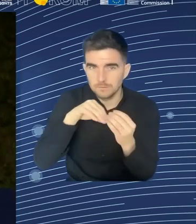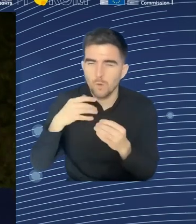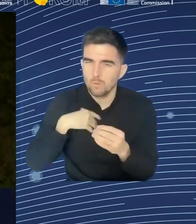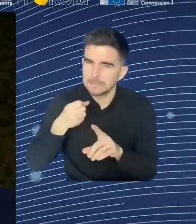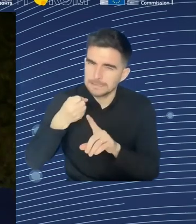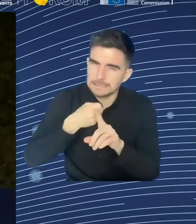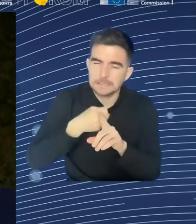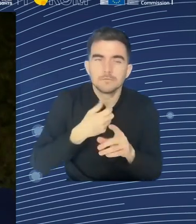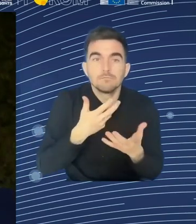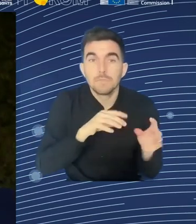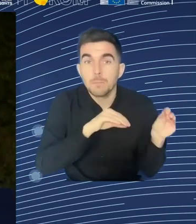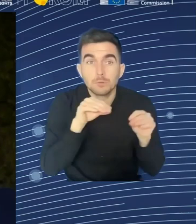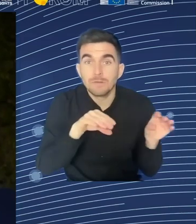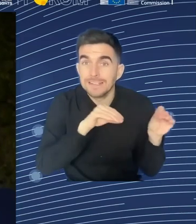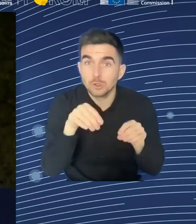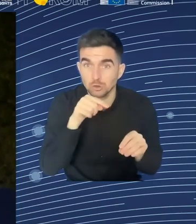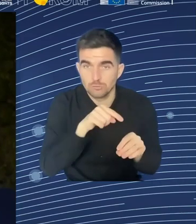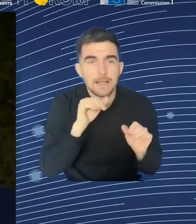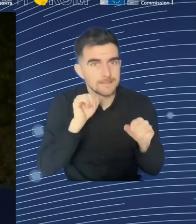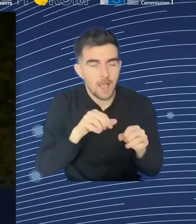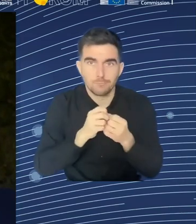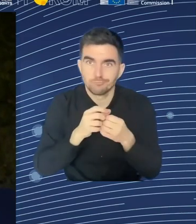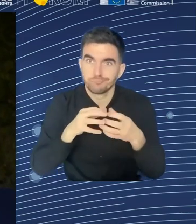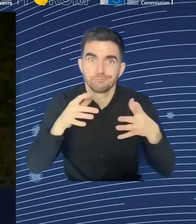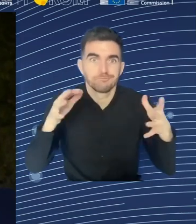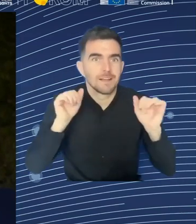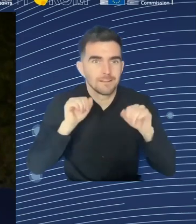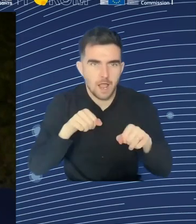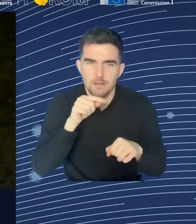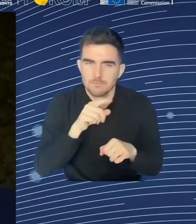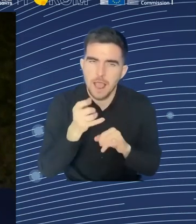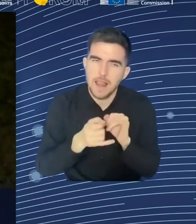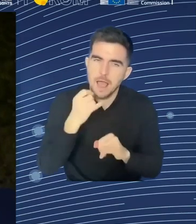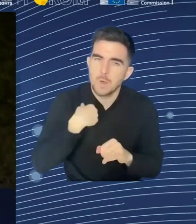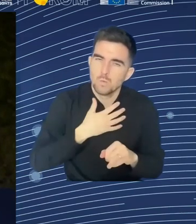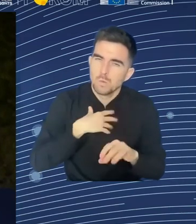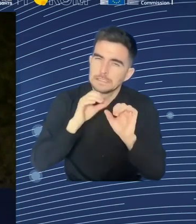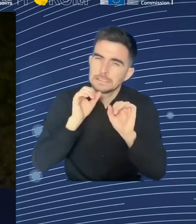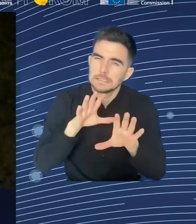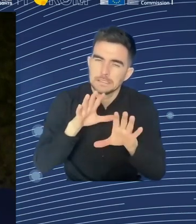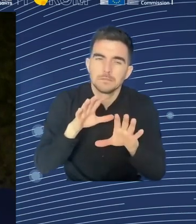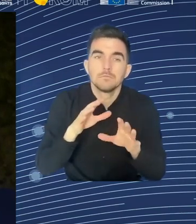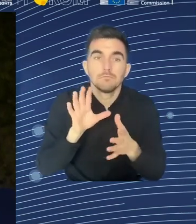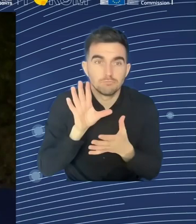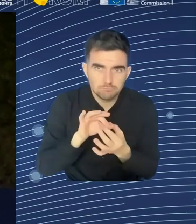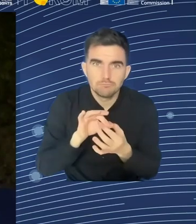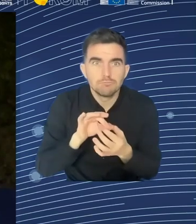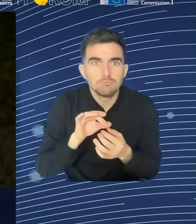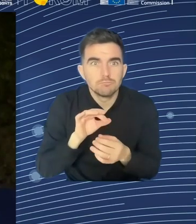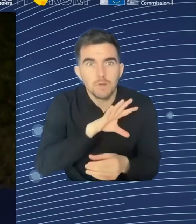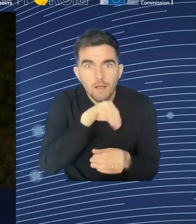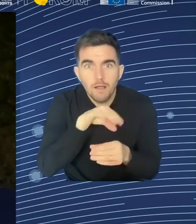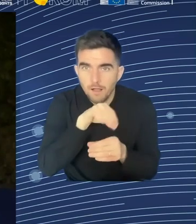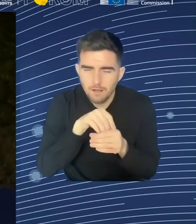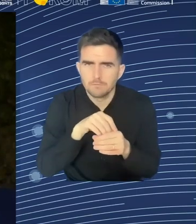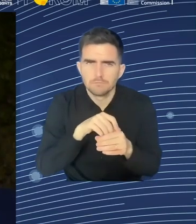drivers. For me, it's a mitigating driver. So it is very good. If we have labor shortage, it is